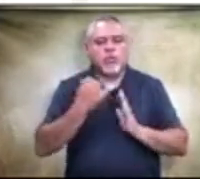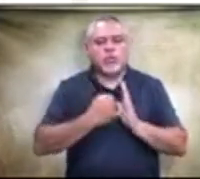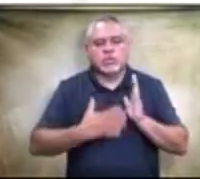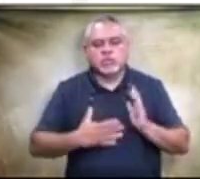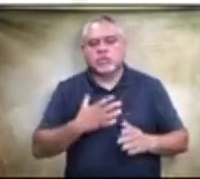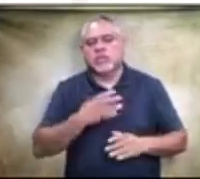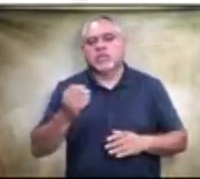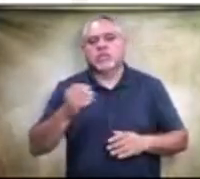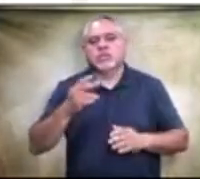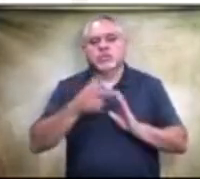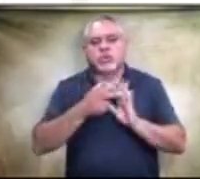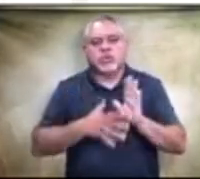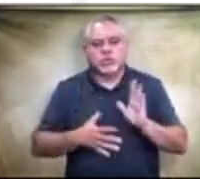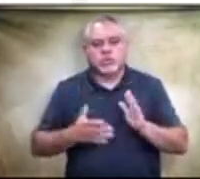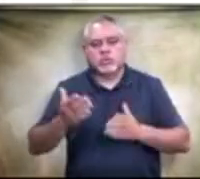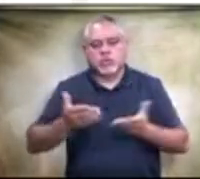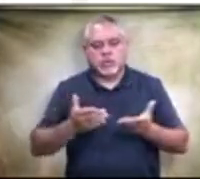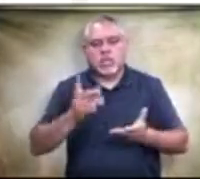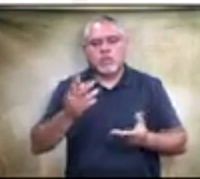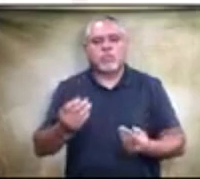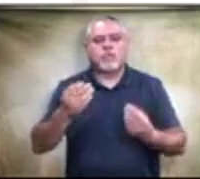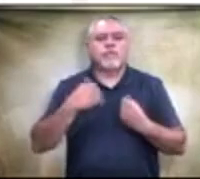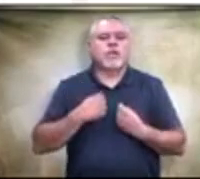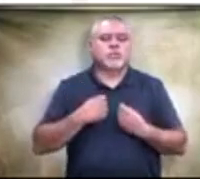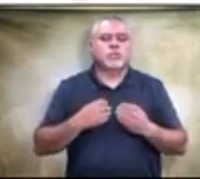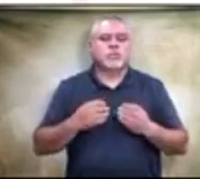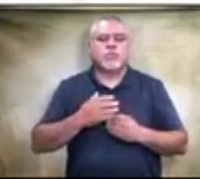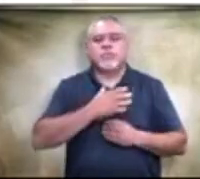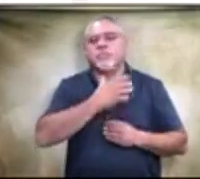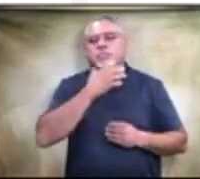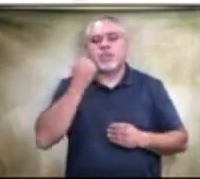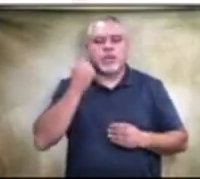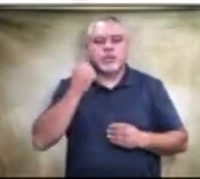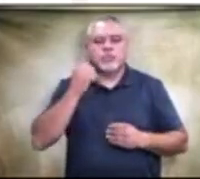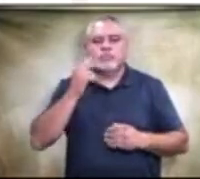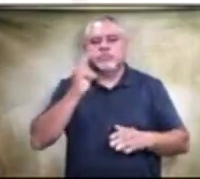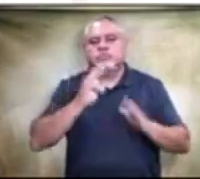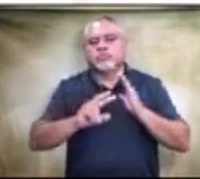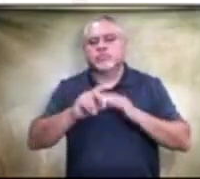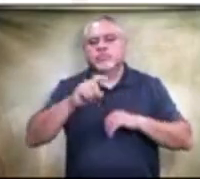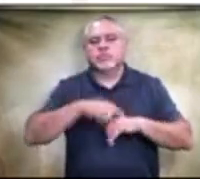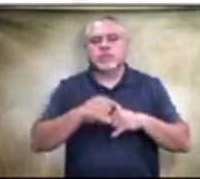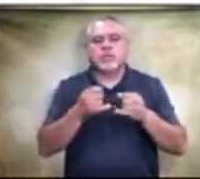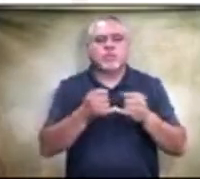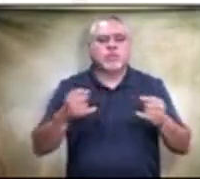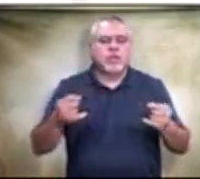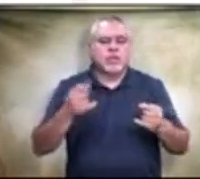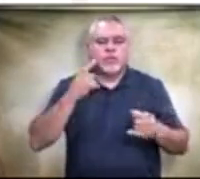board. They'll be able to provide us much better timelines with regard to all of these projects.